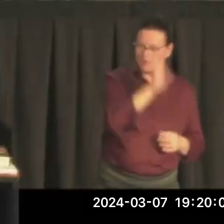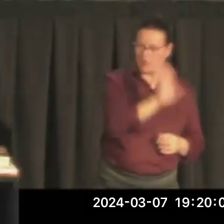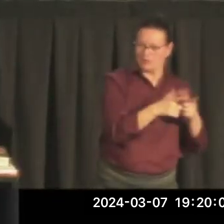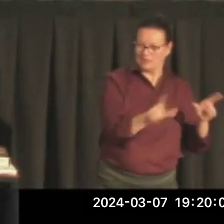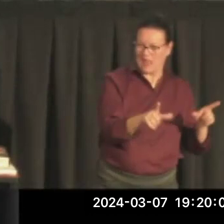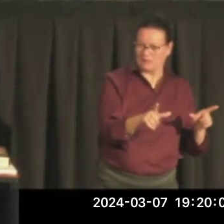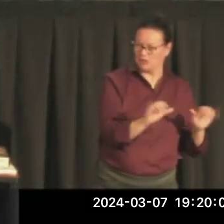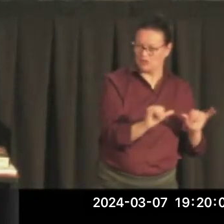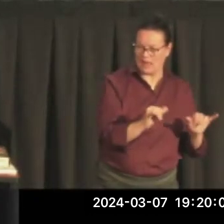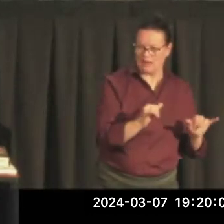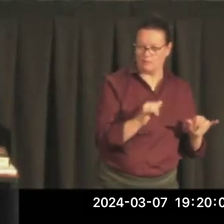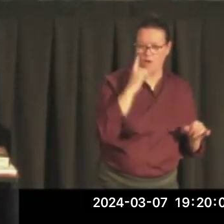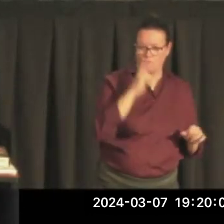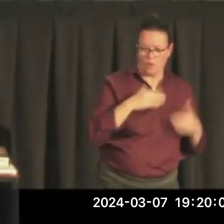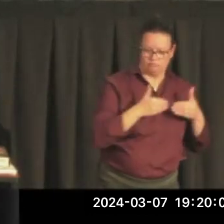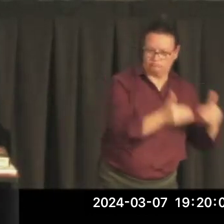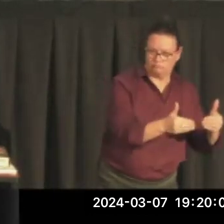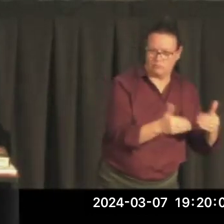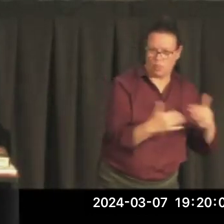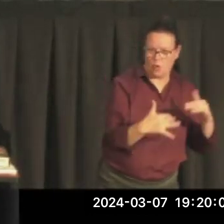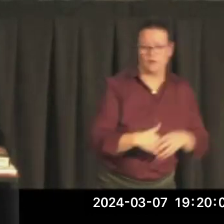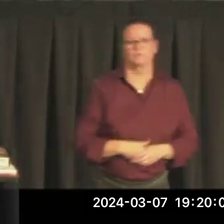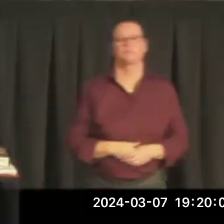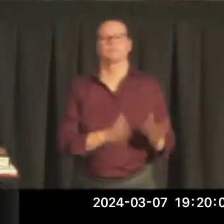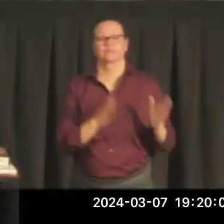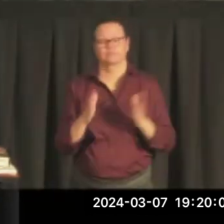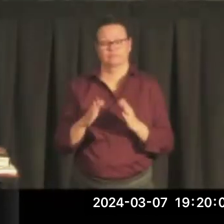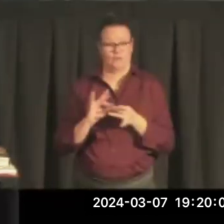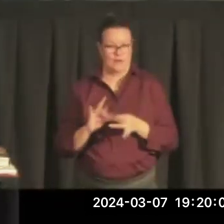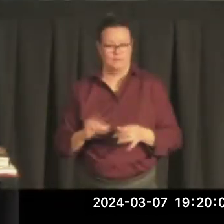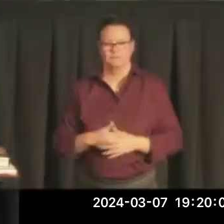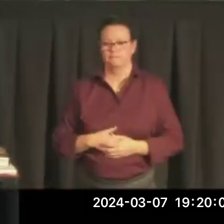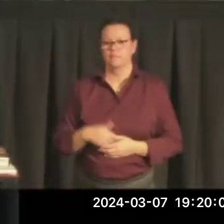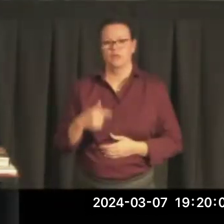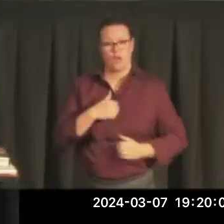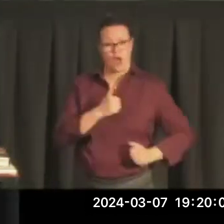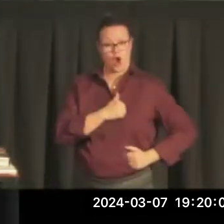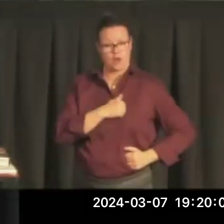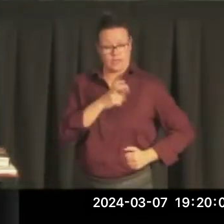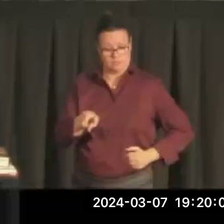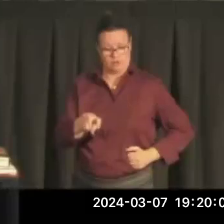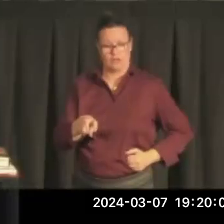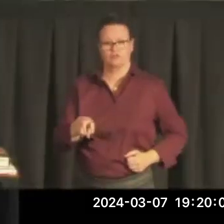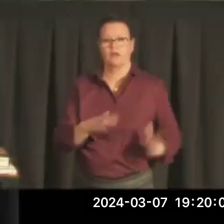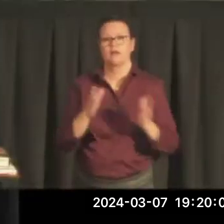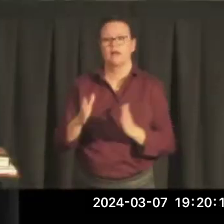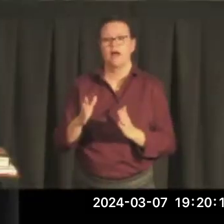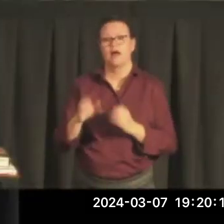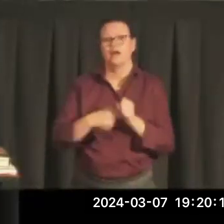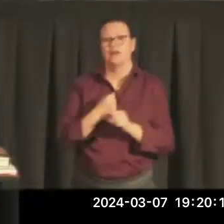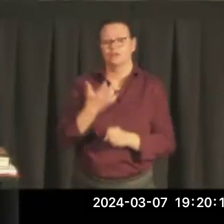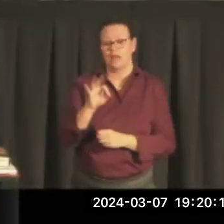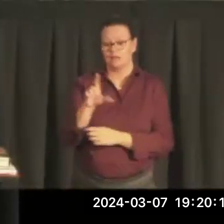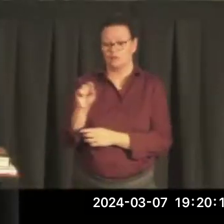Then I served in the Army. Then in November 1920, I went to the Marine Corps recruiting station and joined up for the